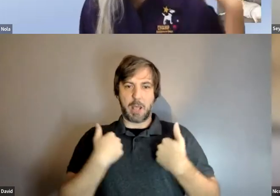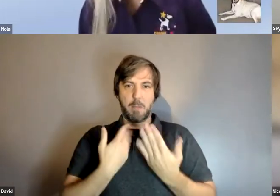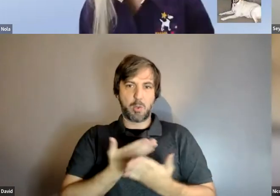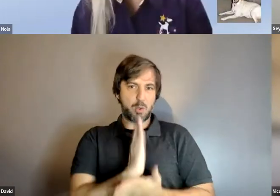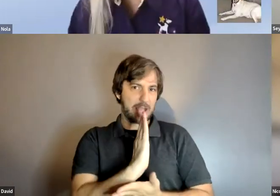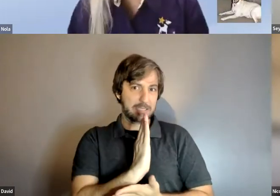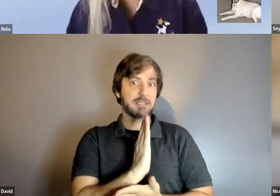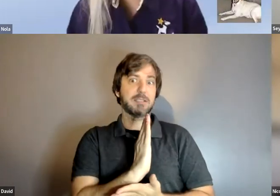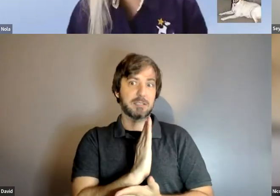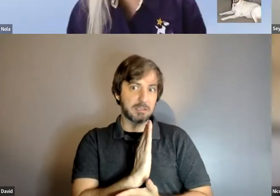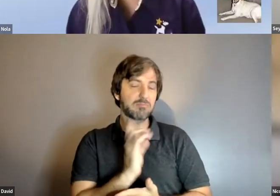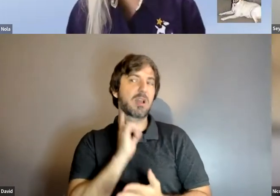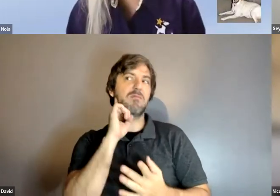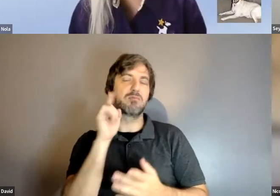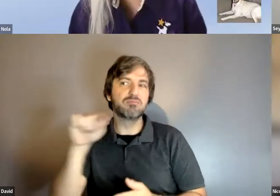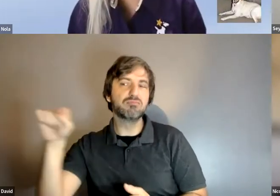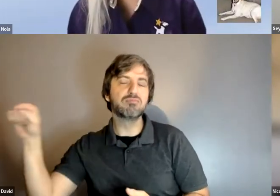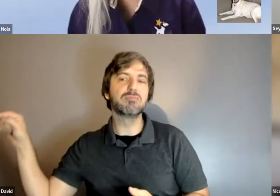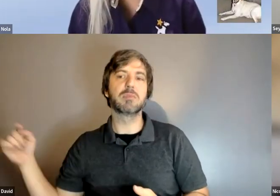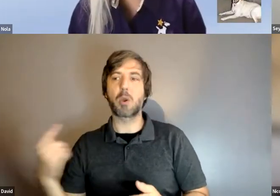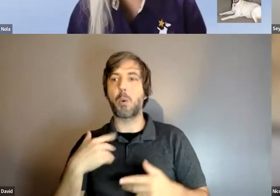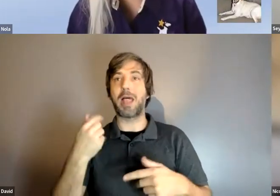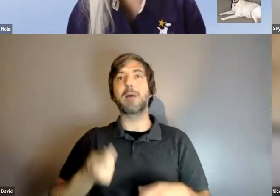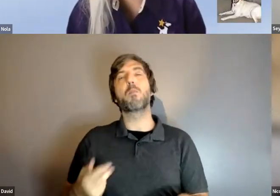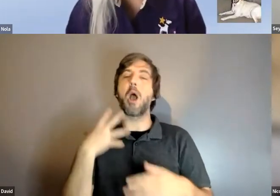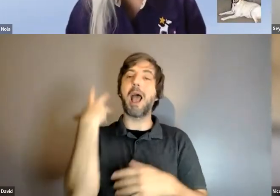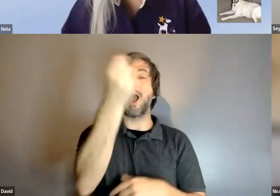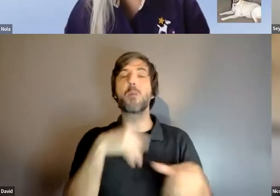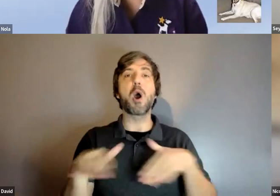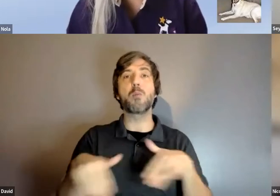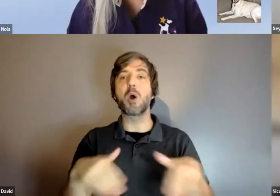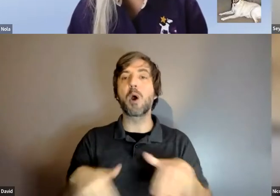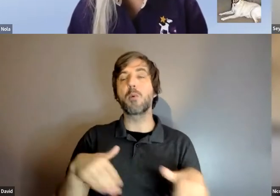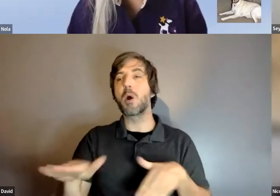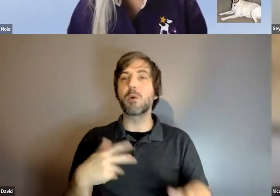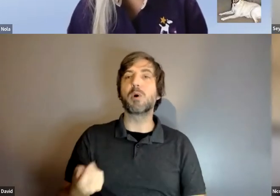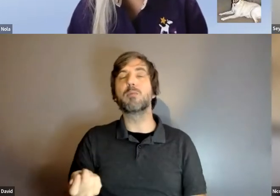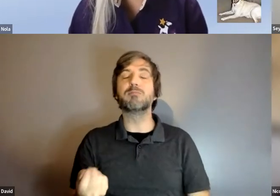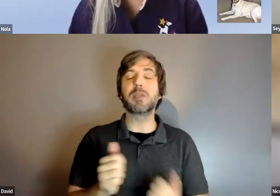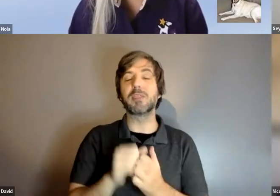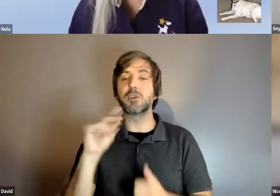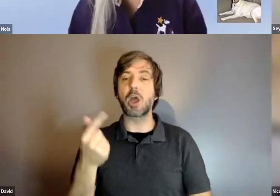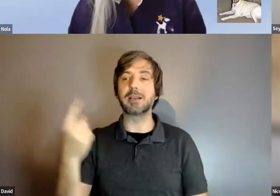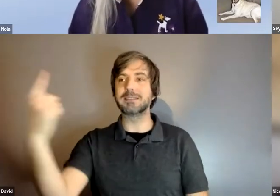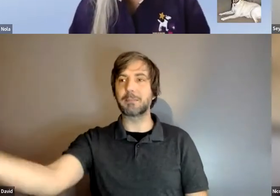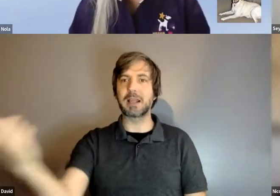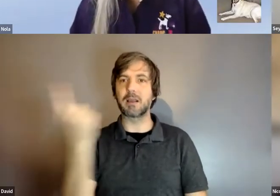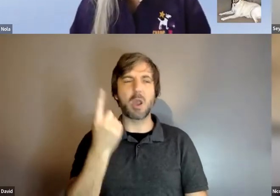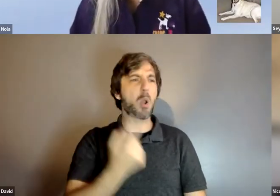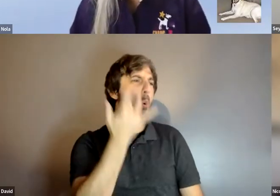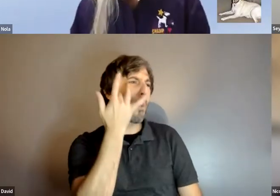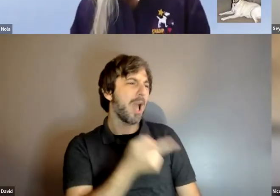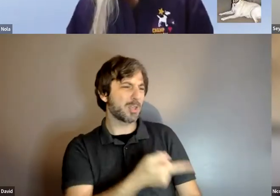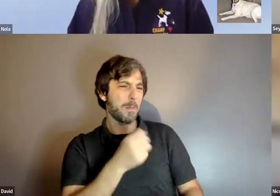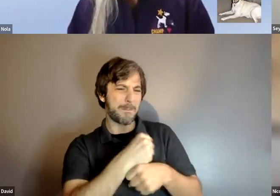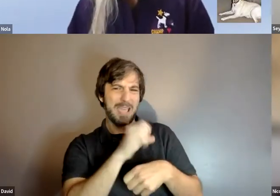people while i was walking out in the bell going about my day and then you're like and some folks came up to me and and said why why are you working